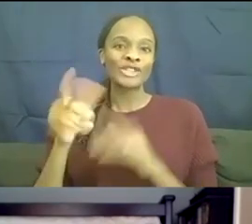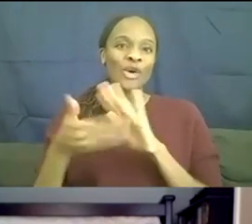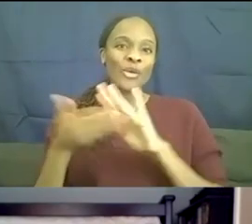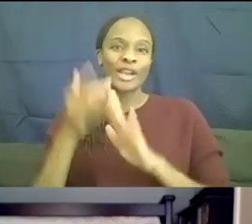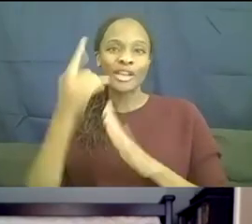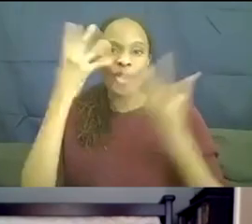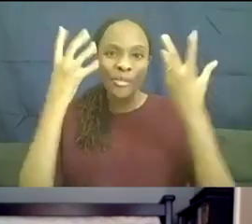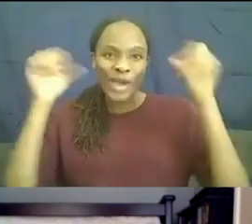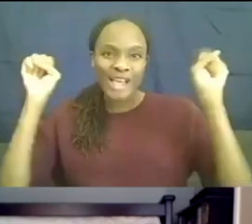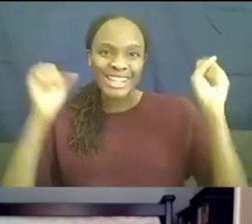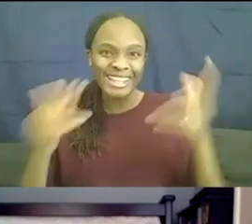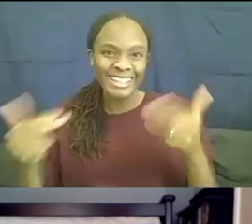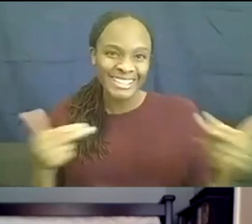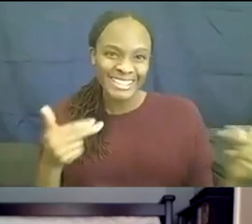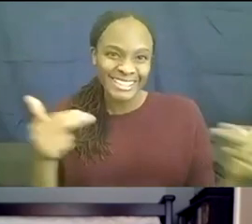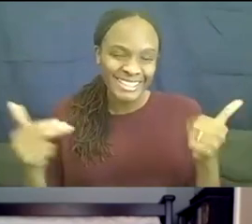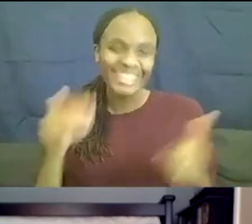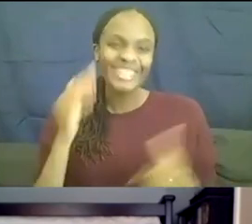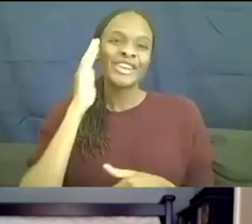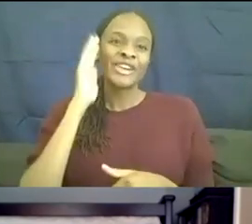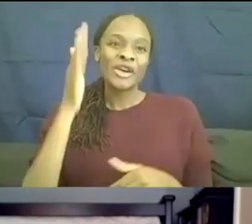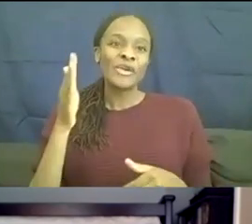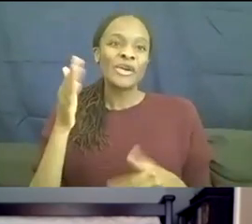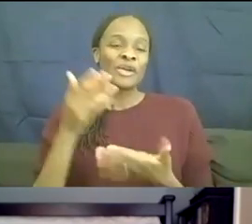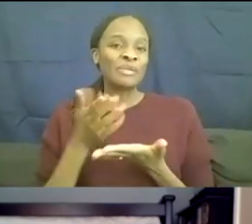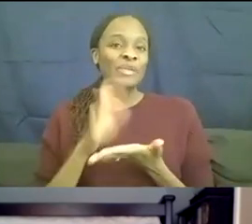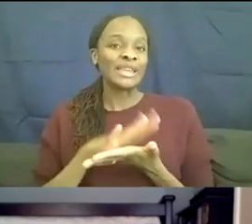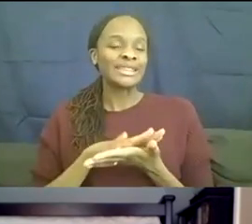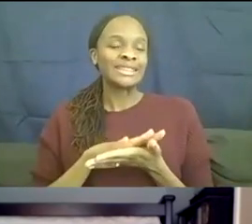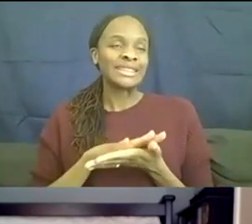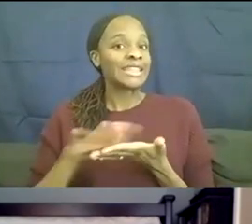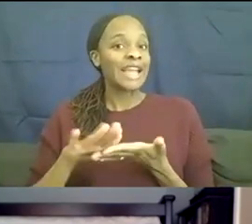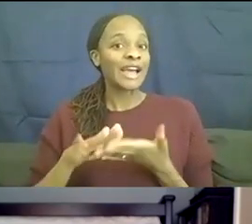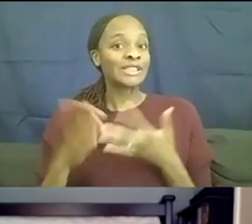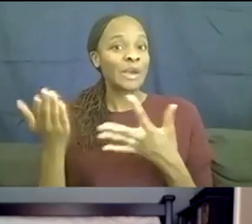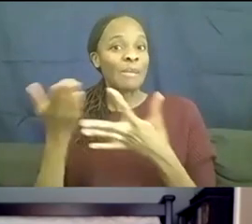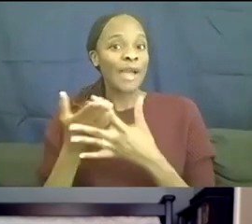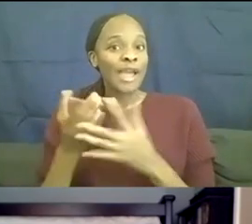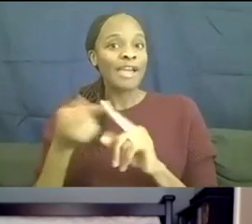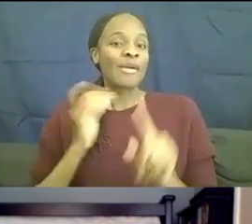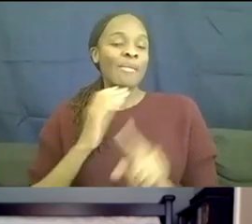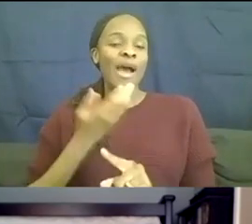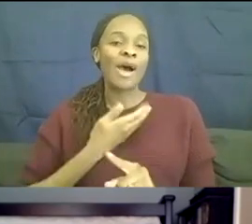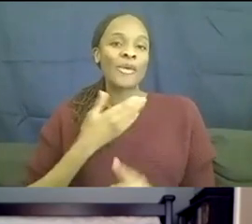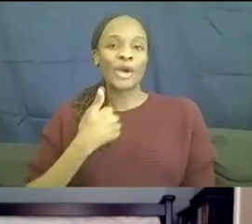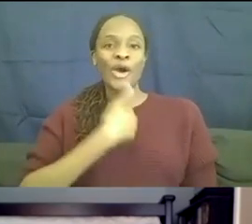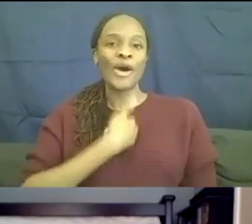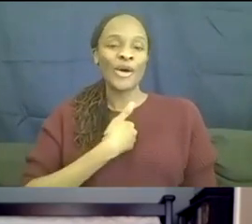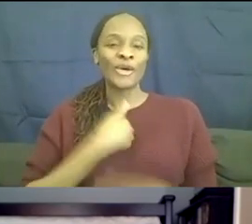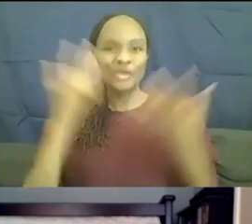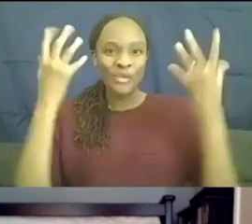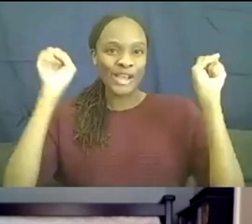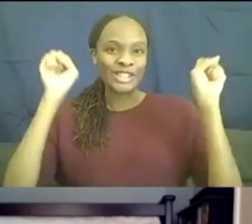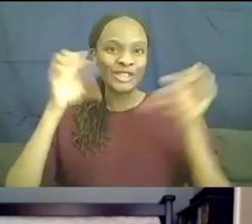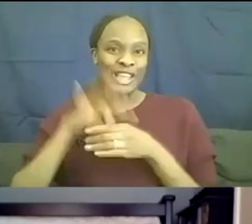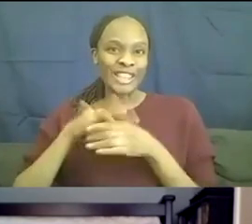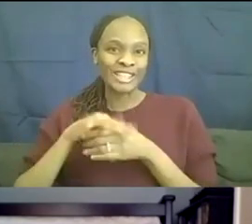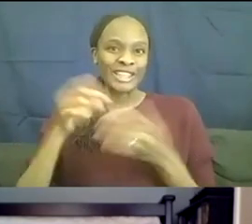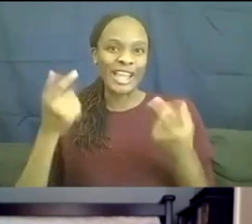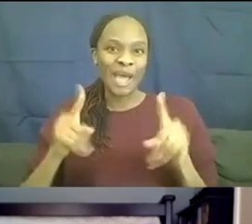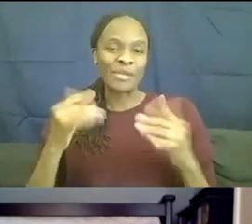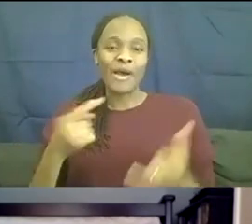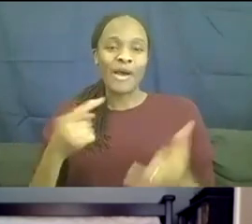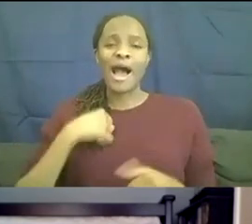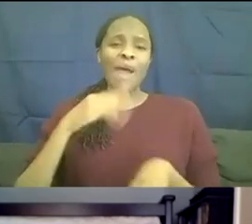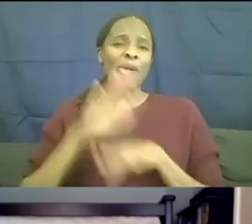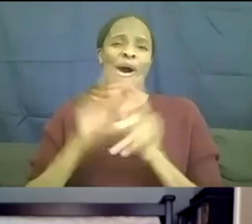that will give you a nice break from our own presidential election that will be happening soon. I'm on the Rachel team.